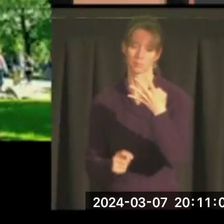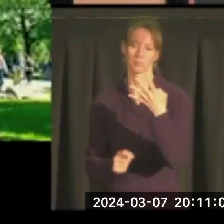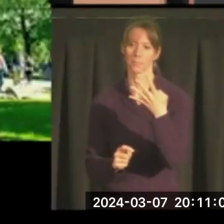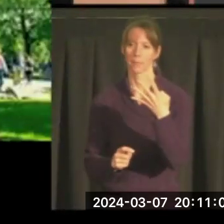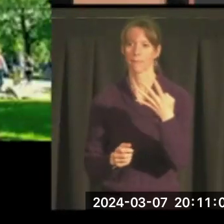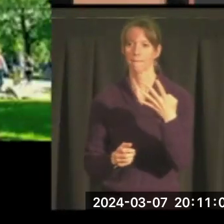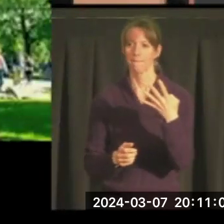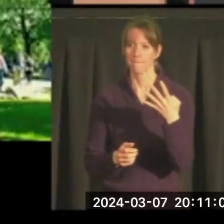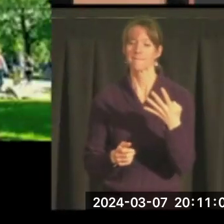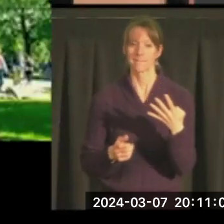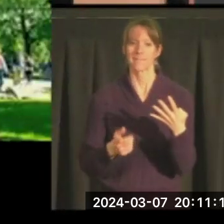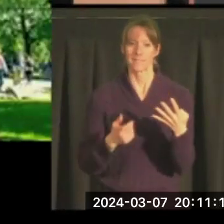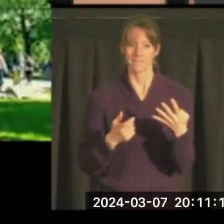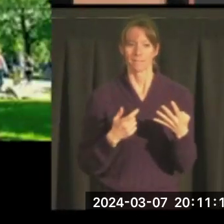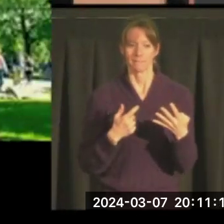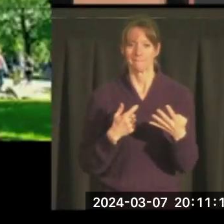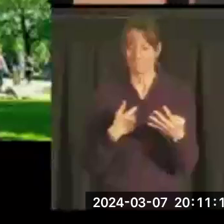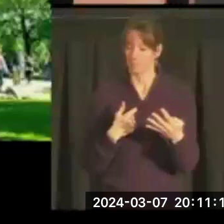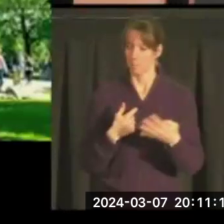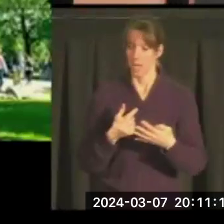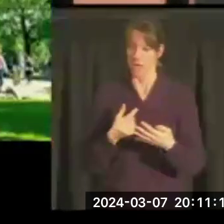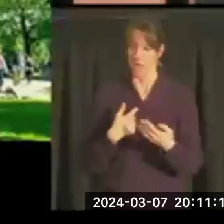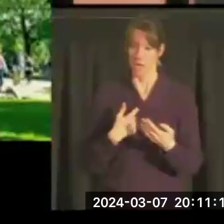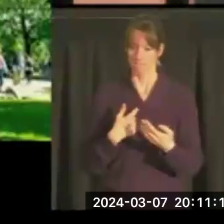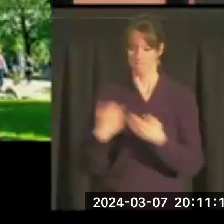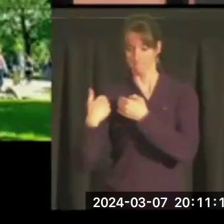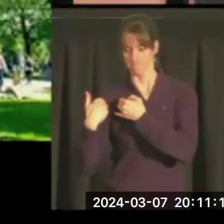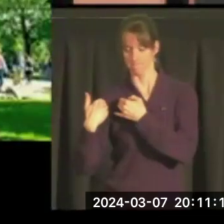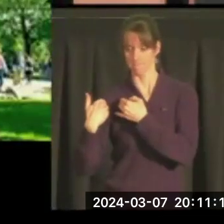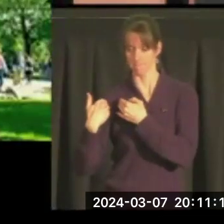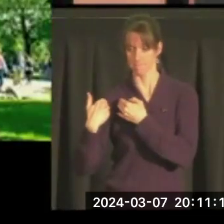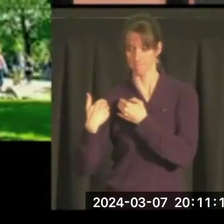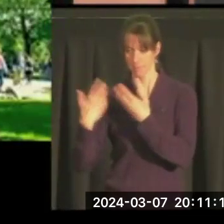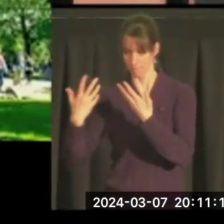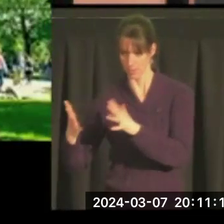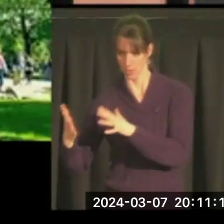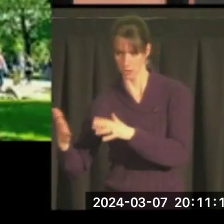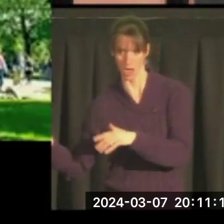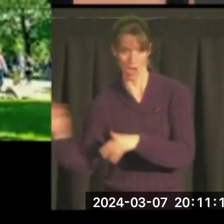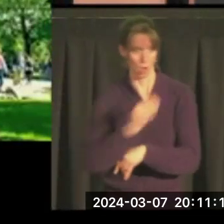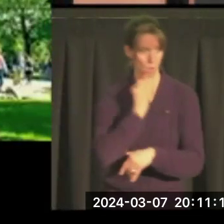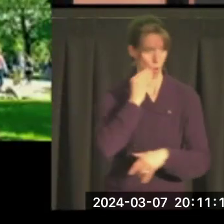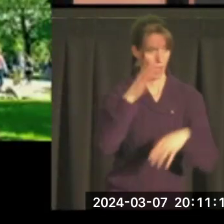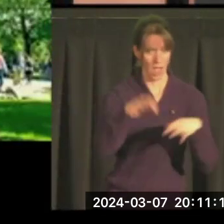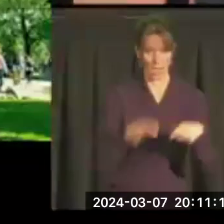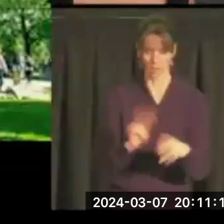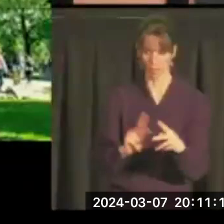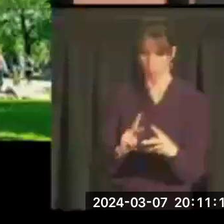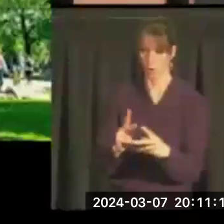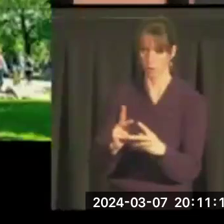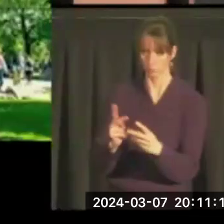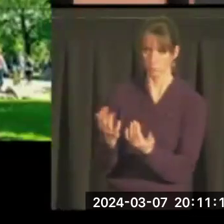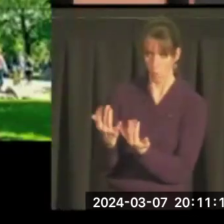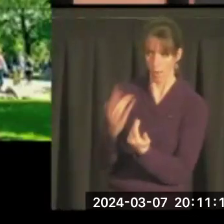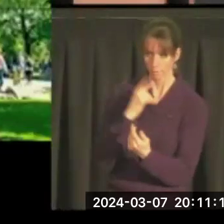And I, my task was to come back home and explain this to a lot of people who are waiting for the information.